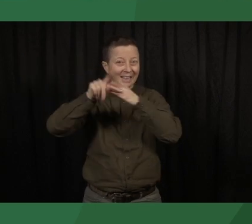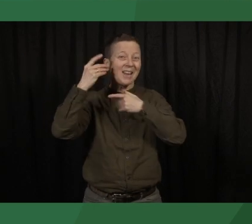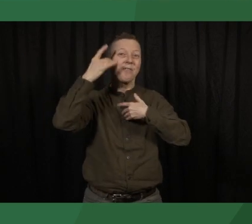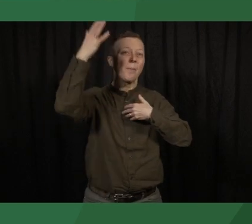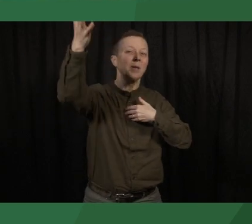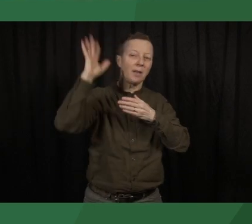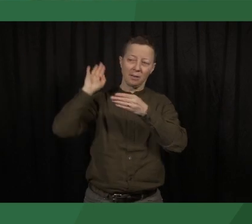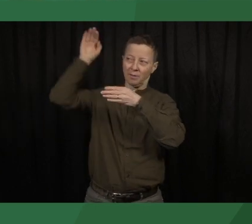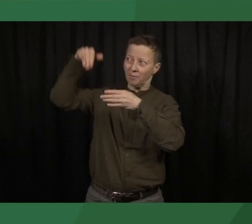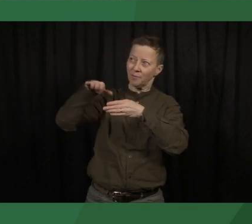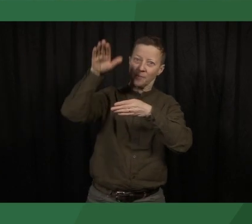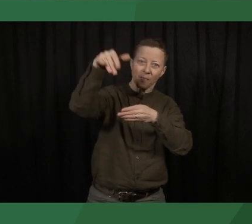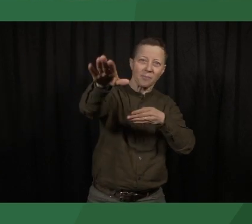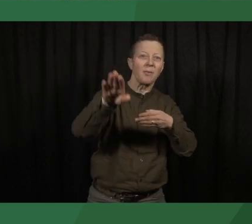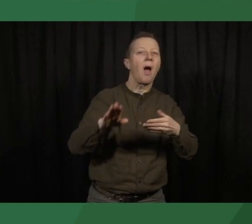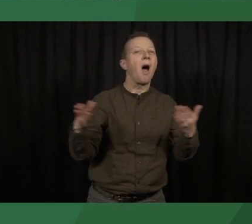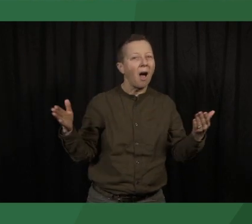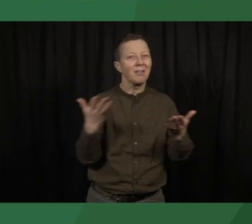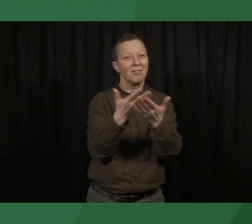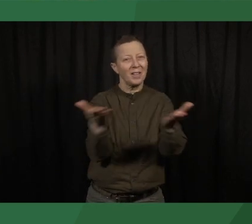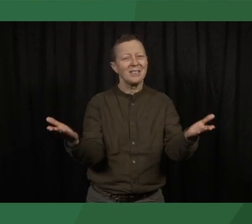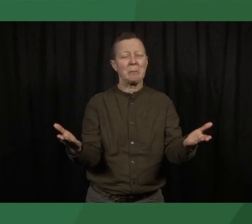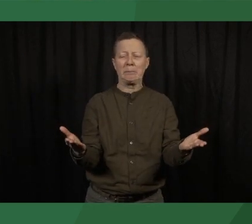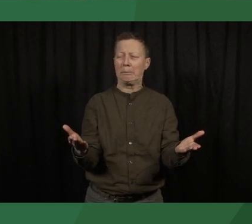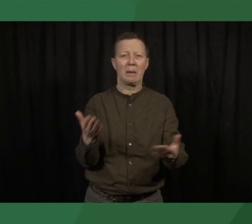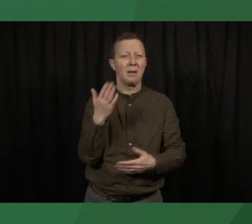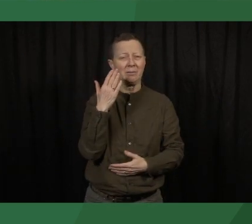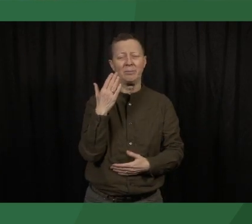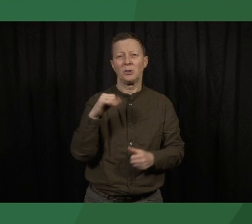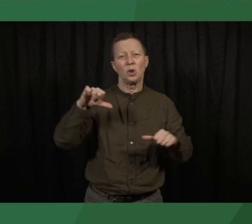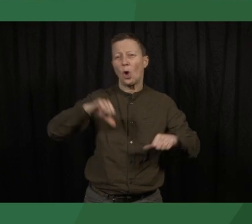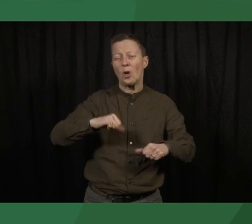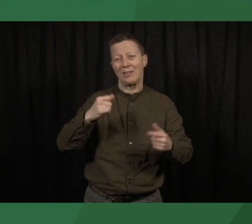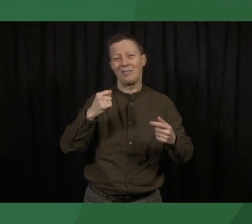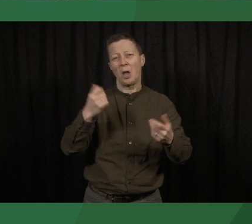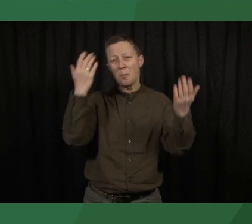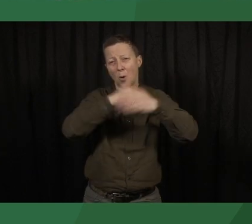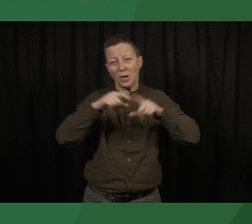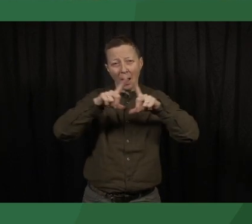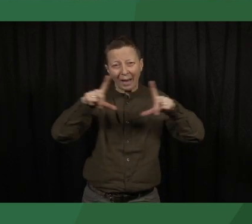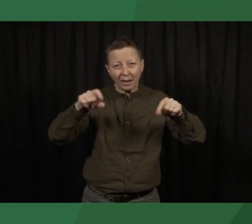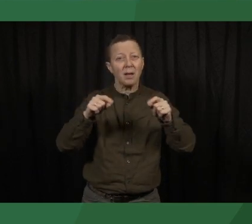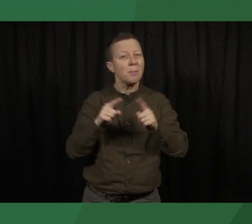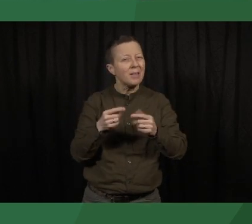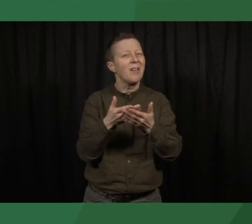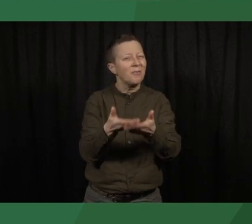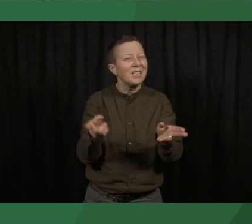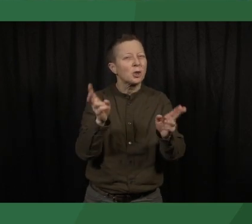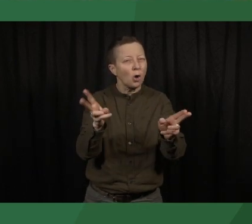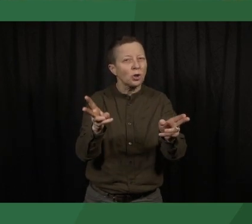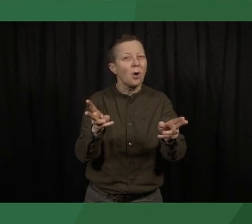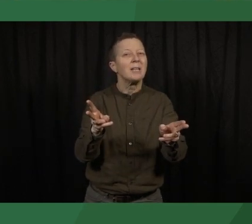and draw the line, it paints a rather bleak picture. But it also shows you that